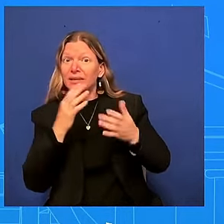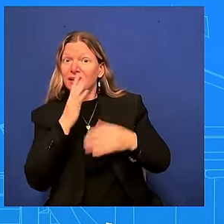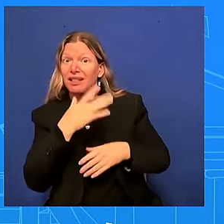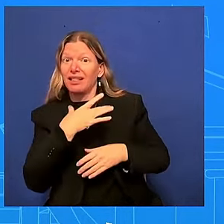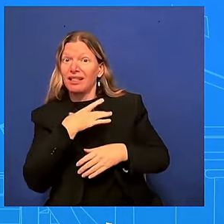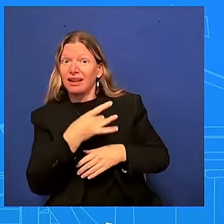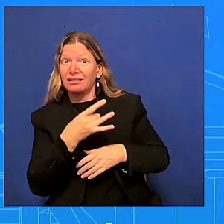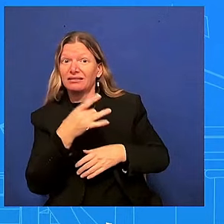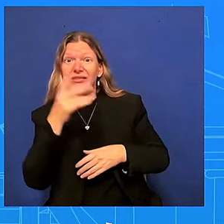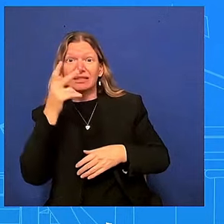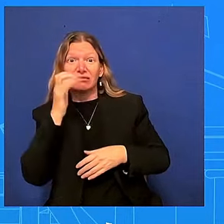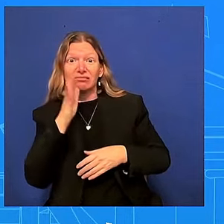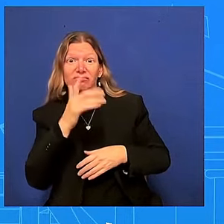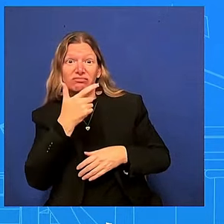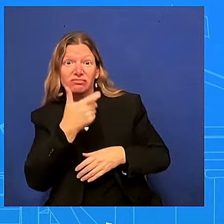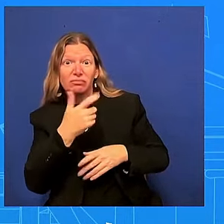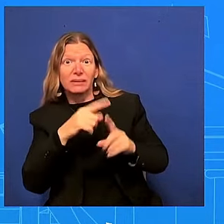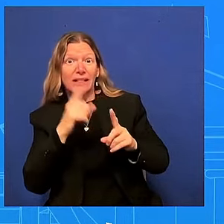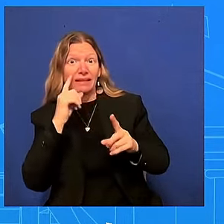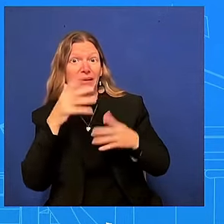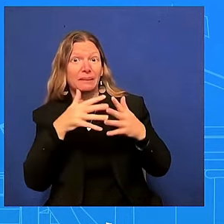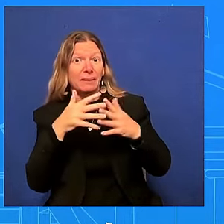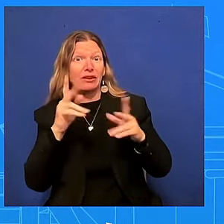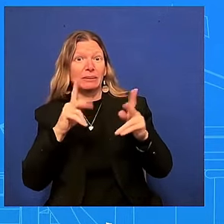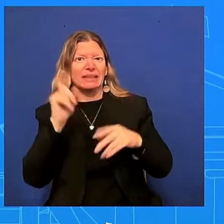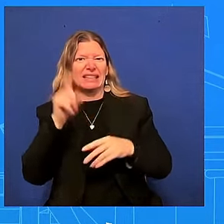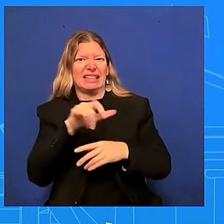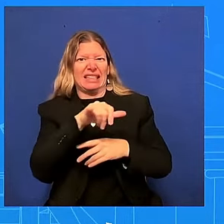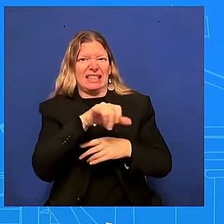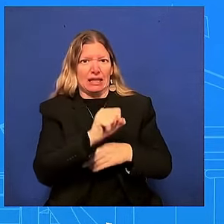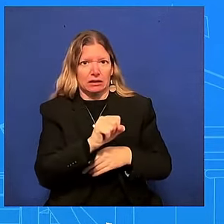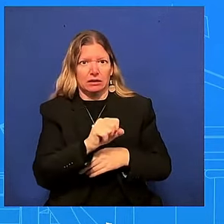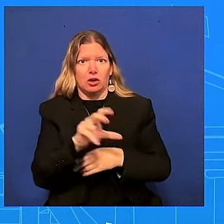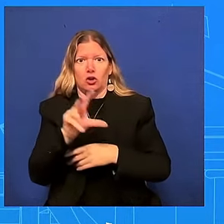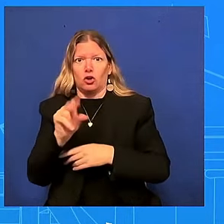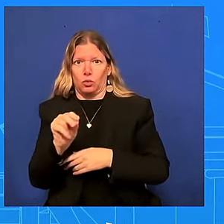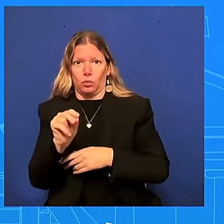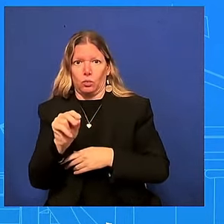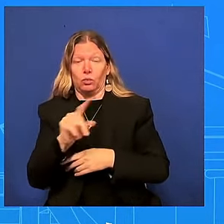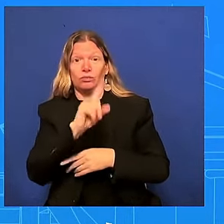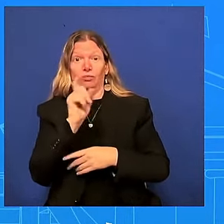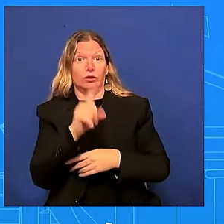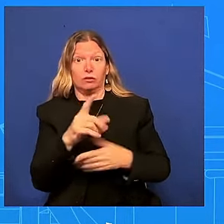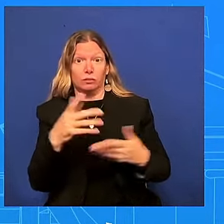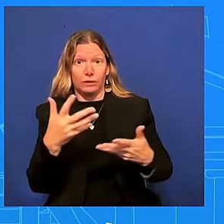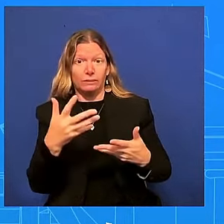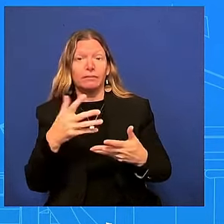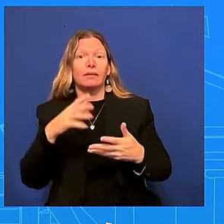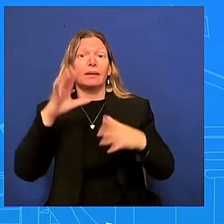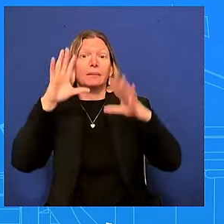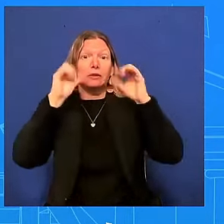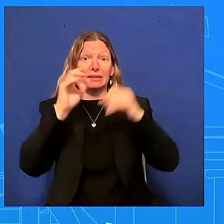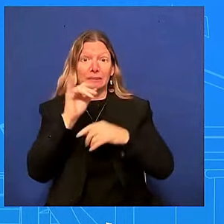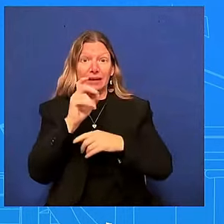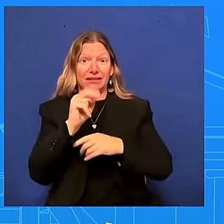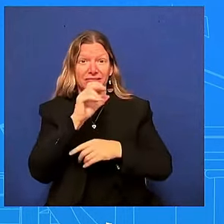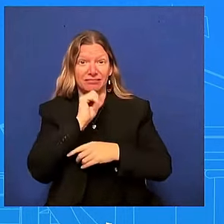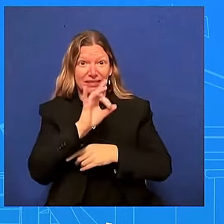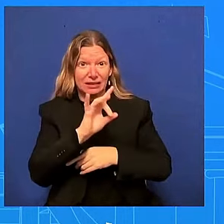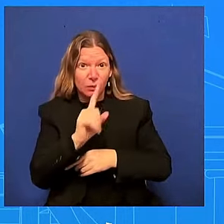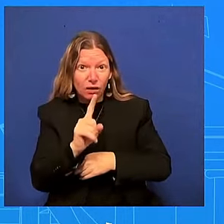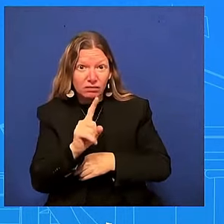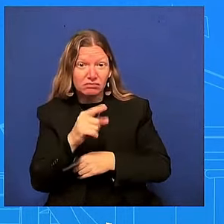president biden at 81 years old have alzheimer's any form of dementia or degenerative